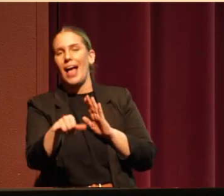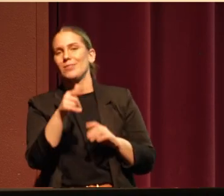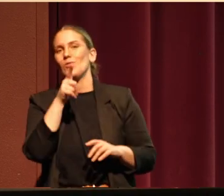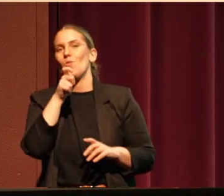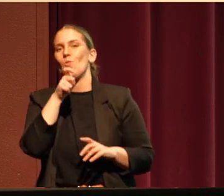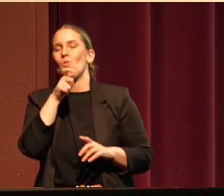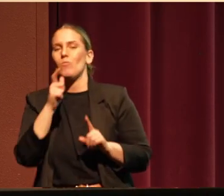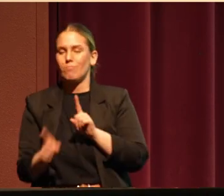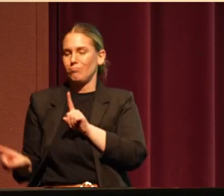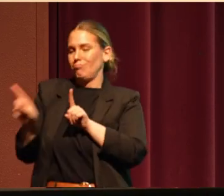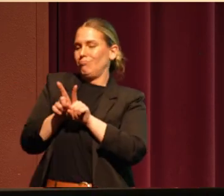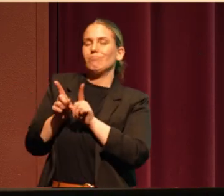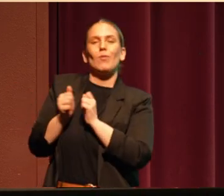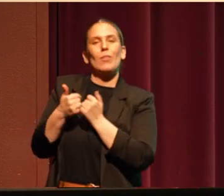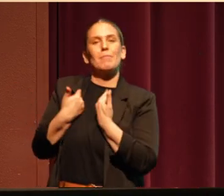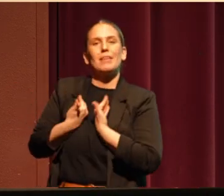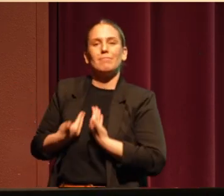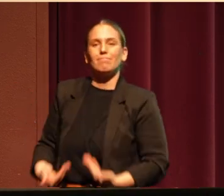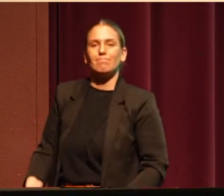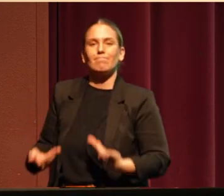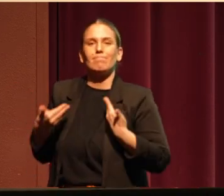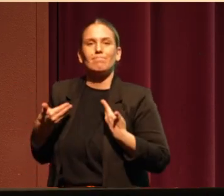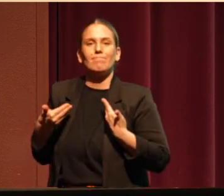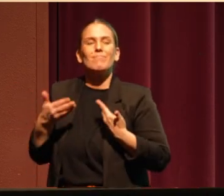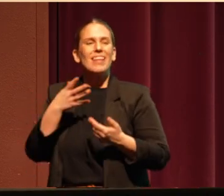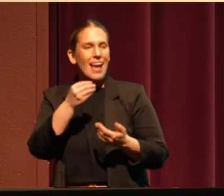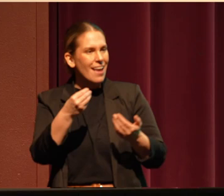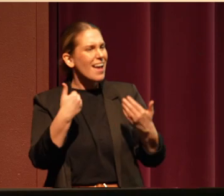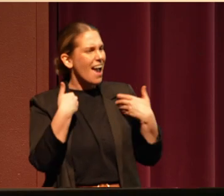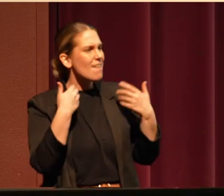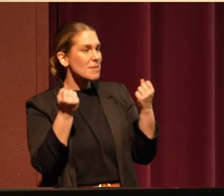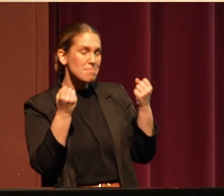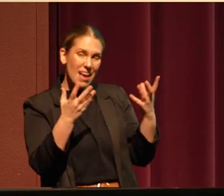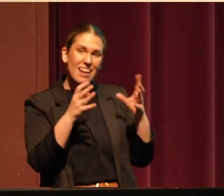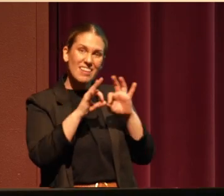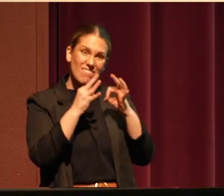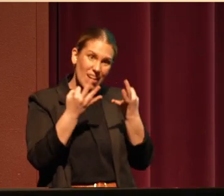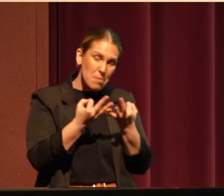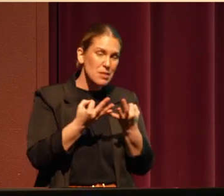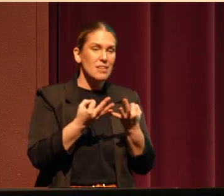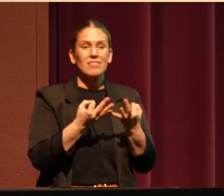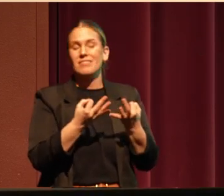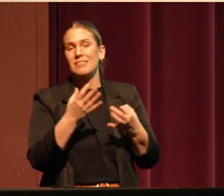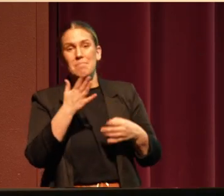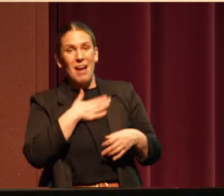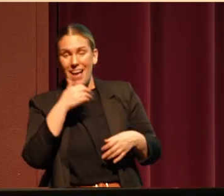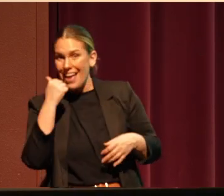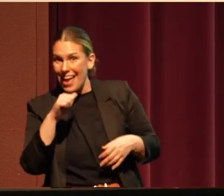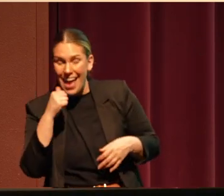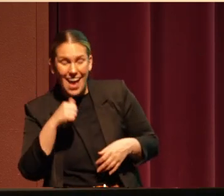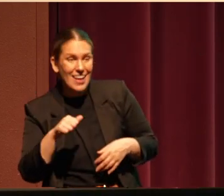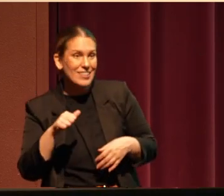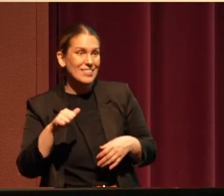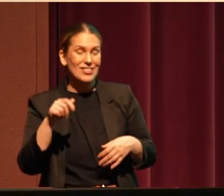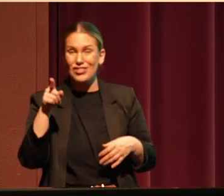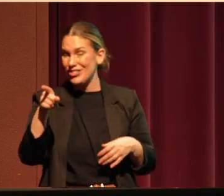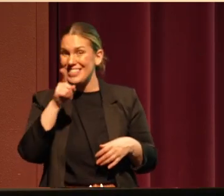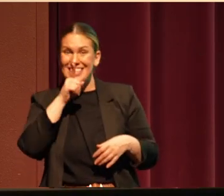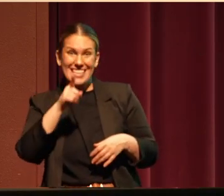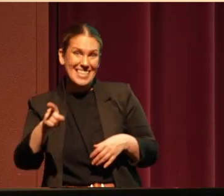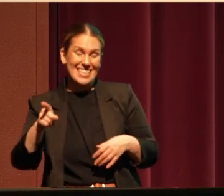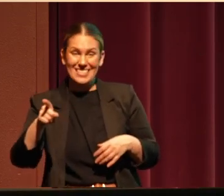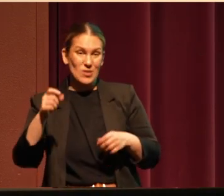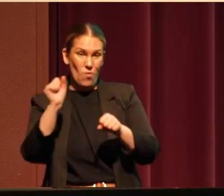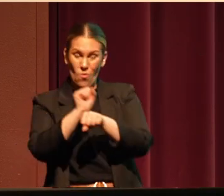there is that. And then I have a lot of family members on the front lines. My aunt's tribal secretary, she has to suit up every single